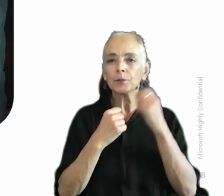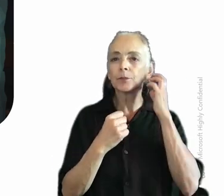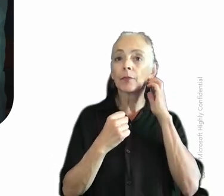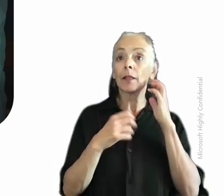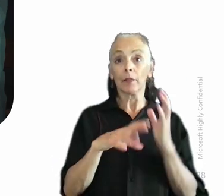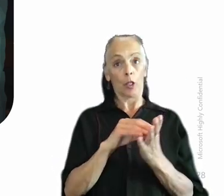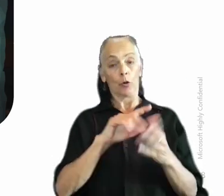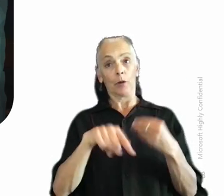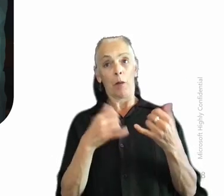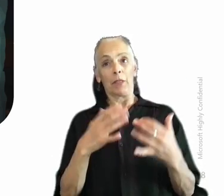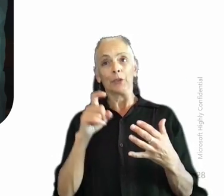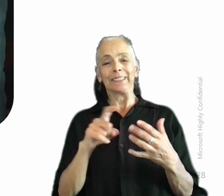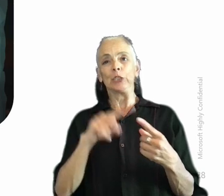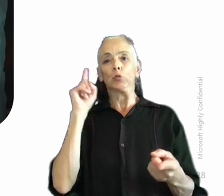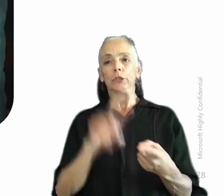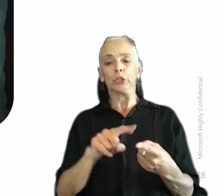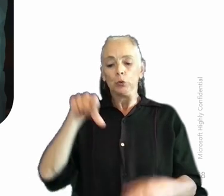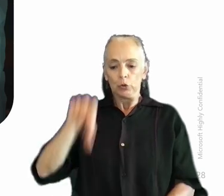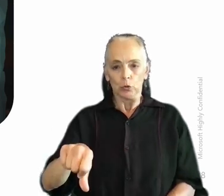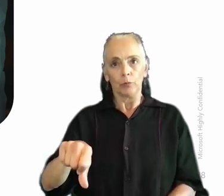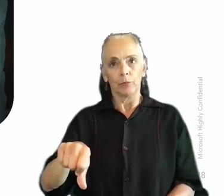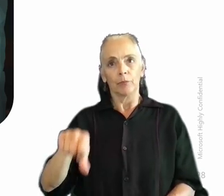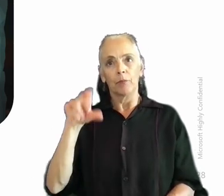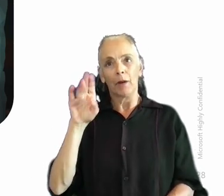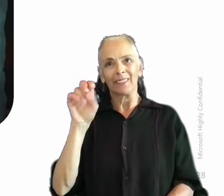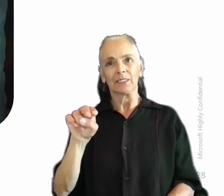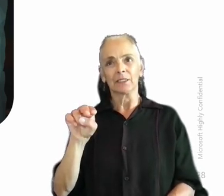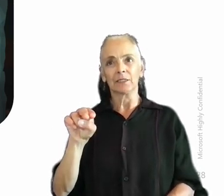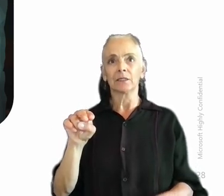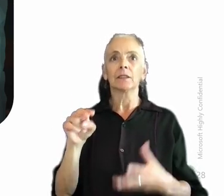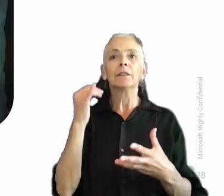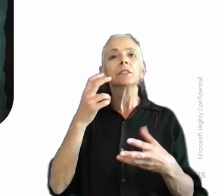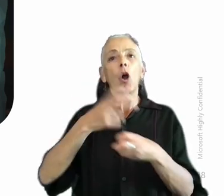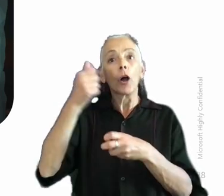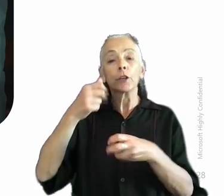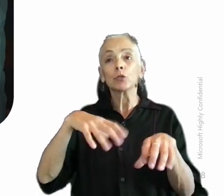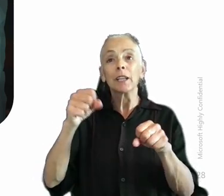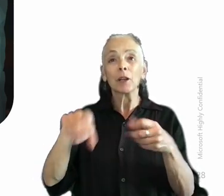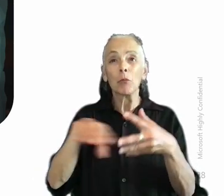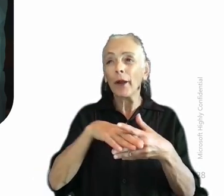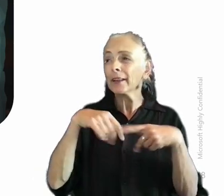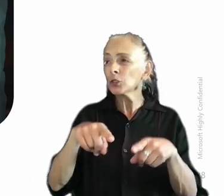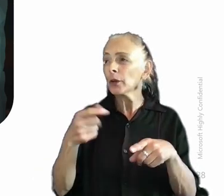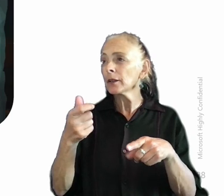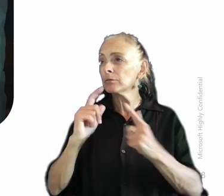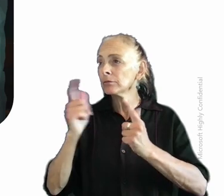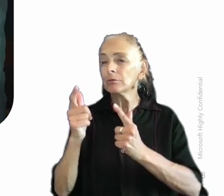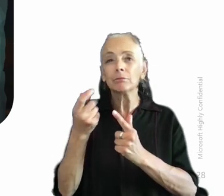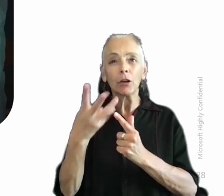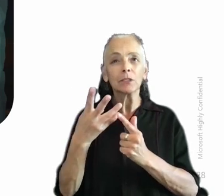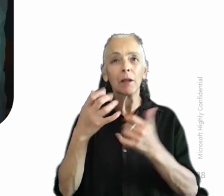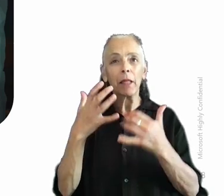button holds, especially in multiplayer games, when it's harder for them to take breaks or pause to alleviate pain during